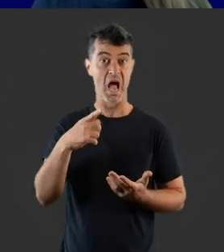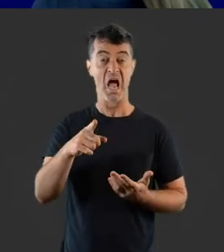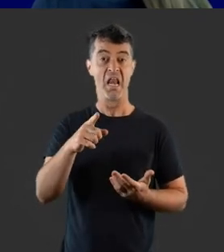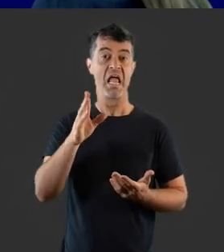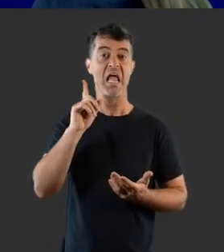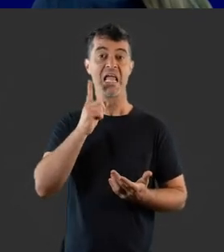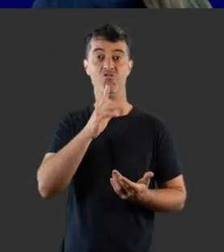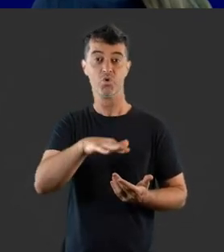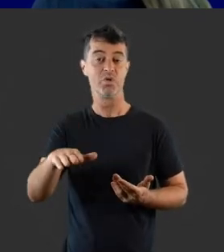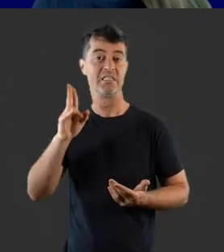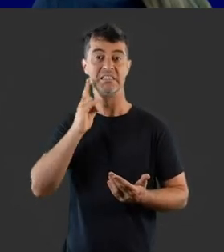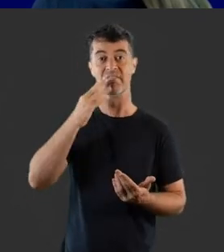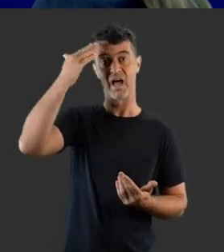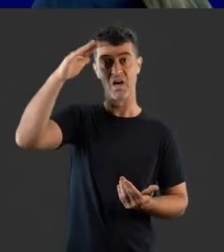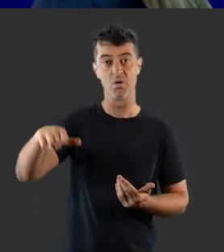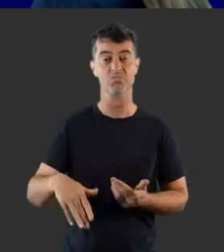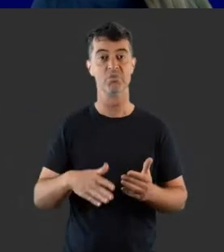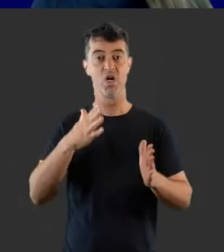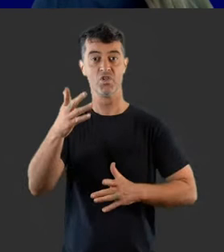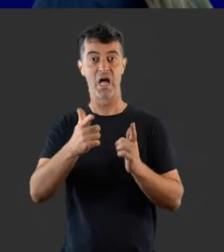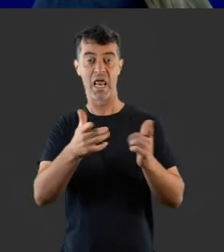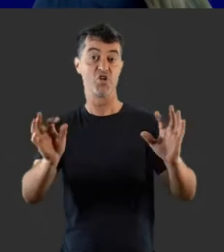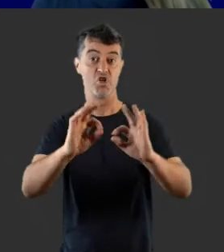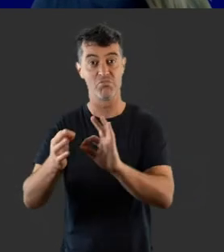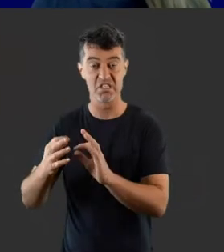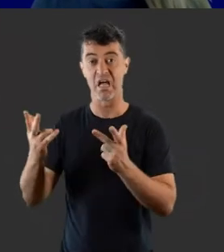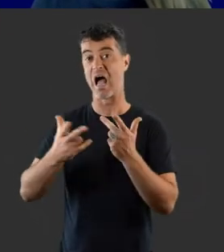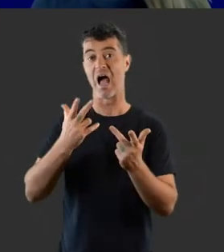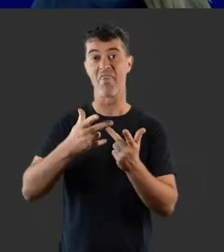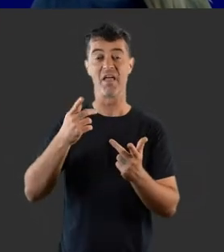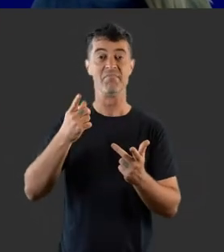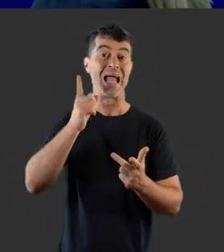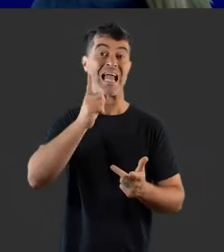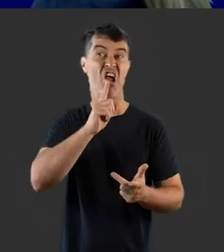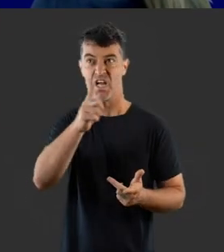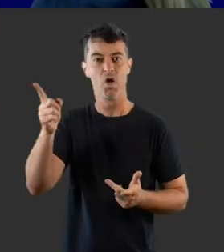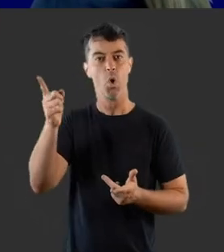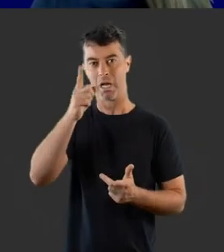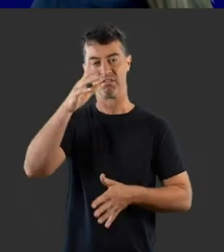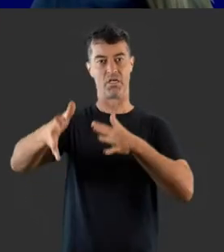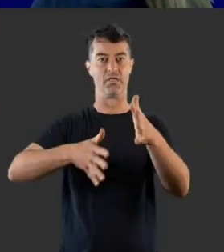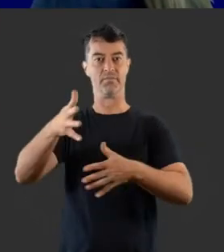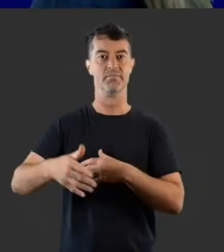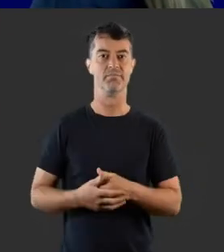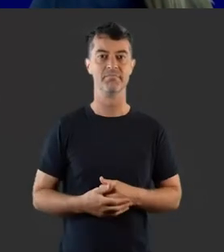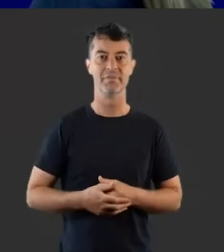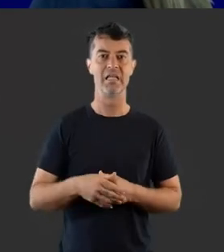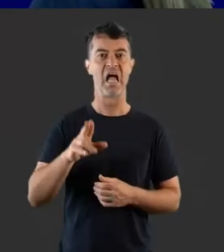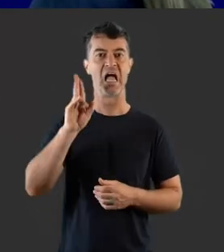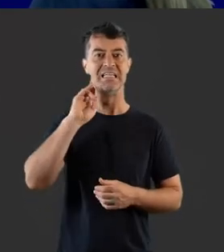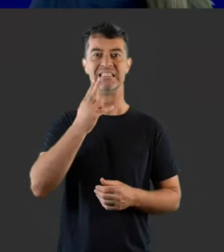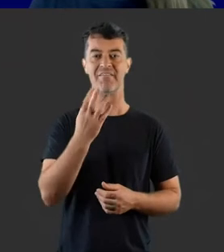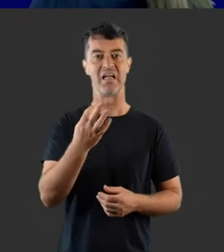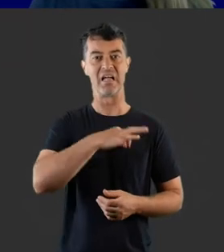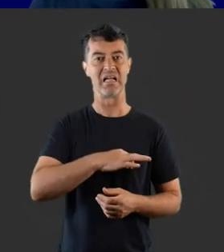might include hearing children of Deaf adults, sign language interpreters and other hearing sign language users. The term